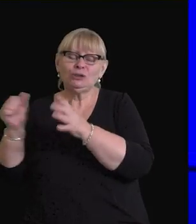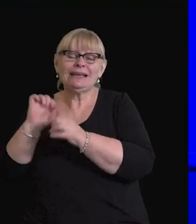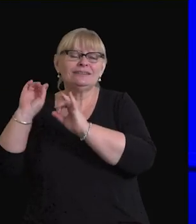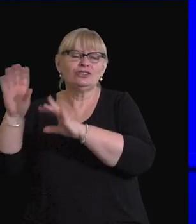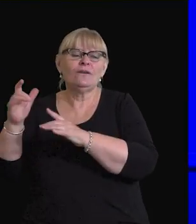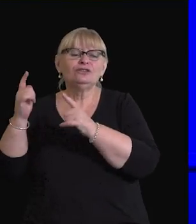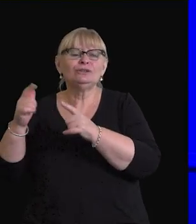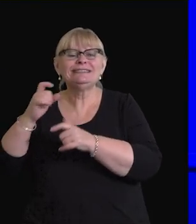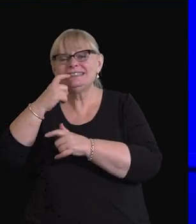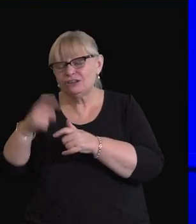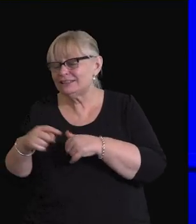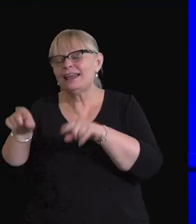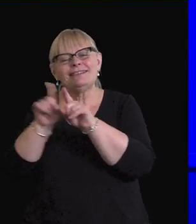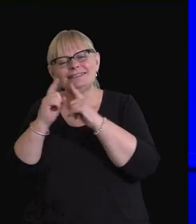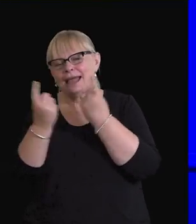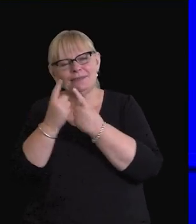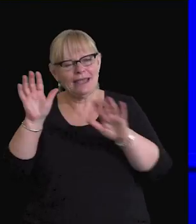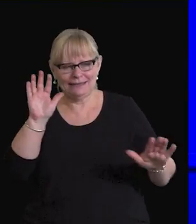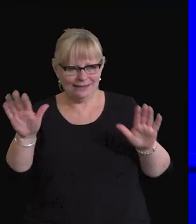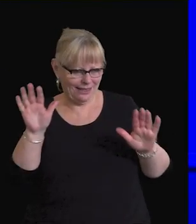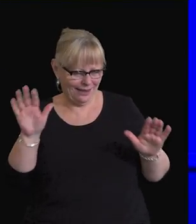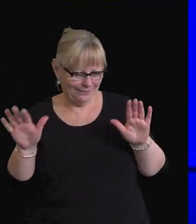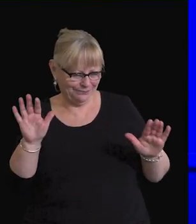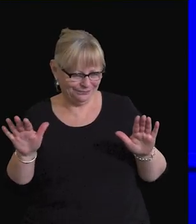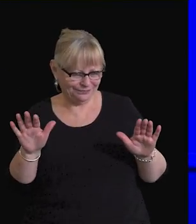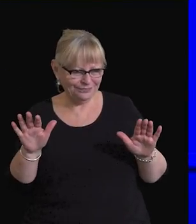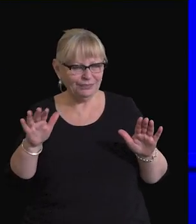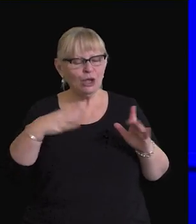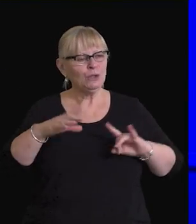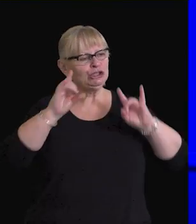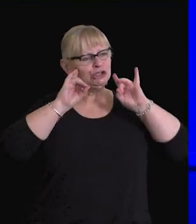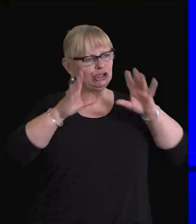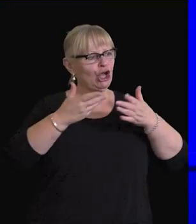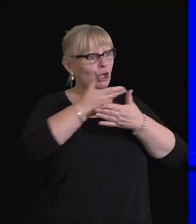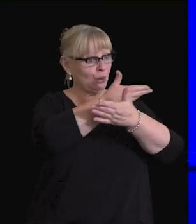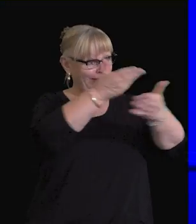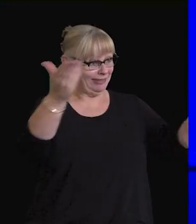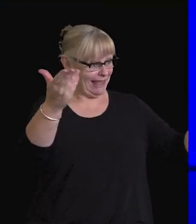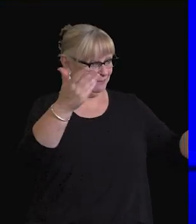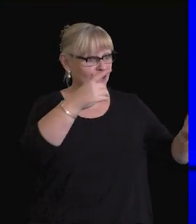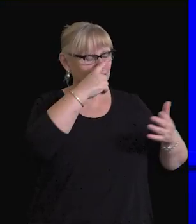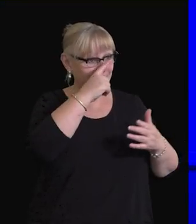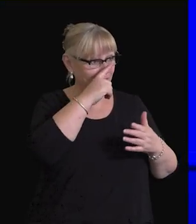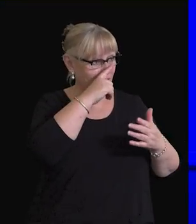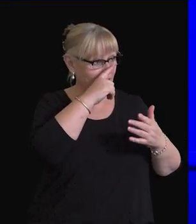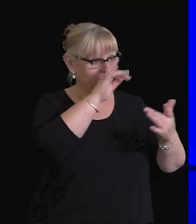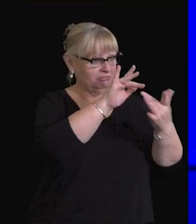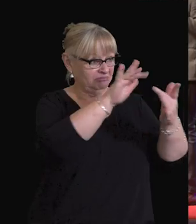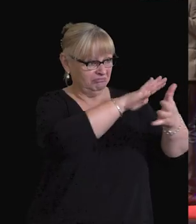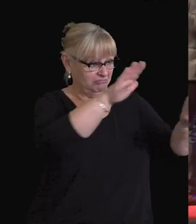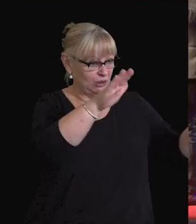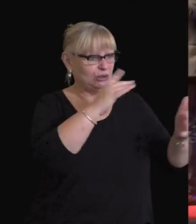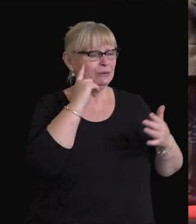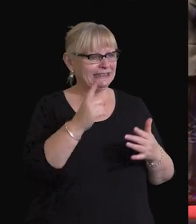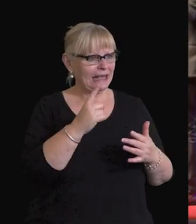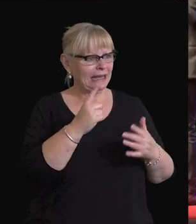bit too seriously, the same tendency is there to project ourselves outwards onto the people we're trying to reach, to think